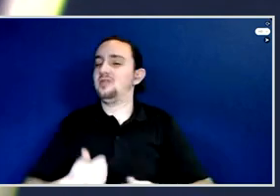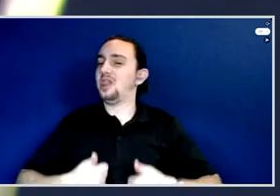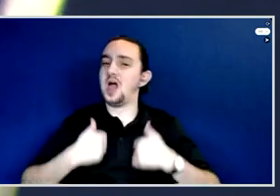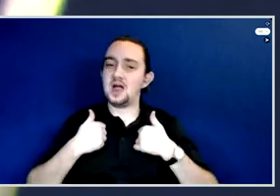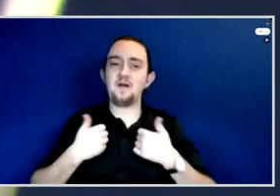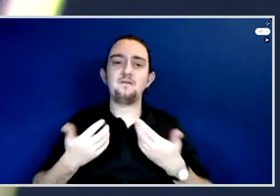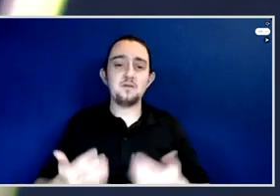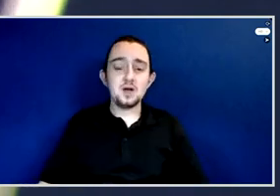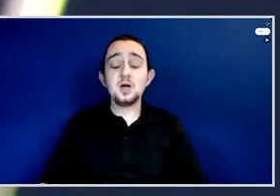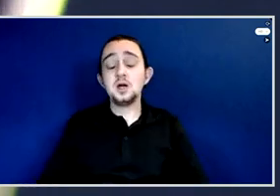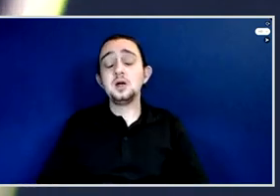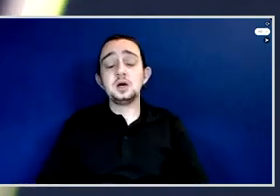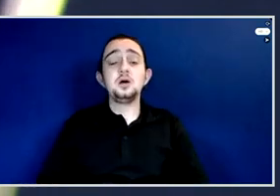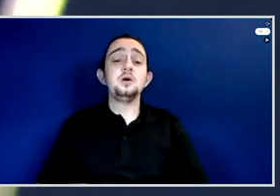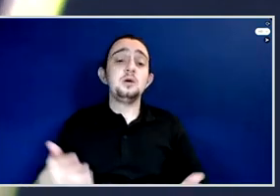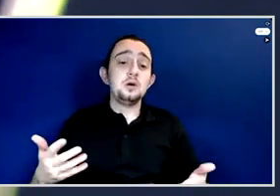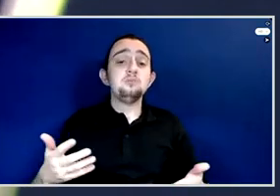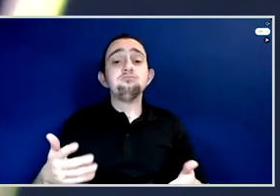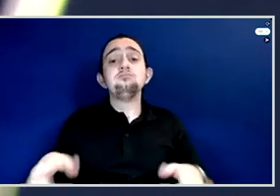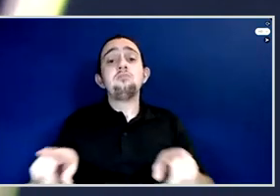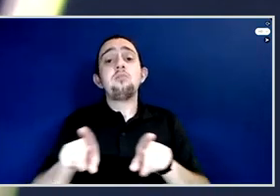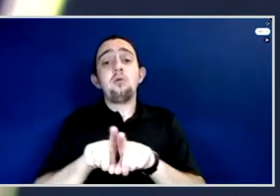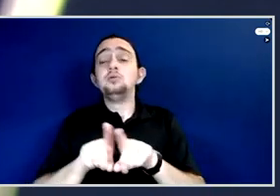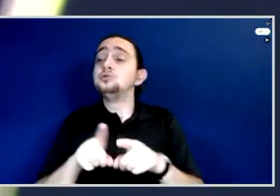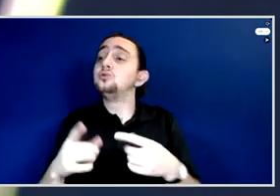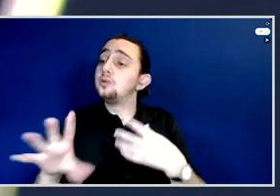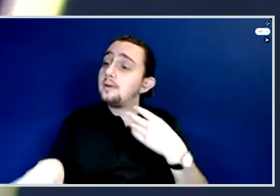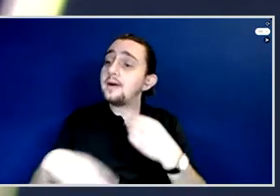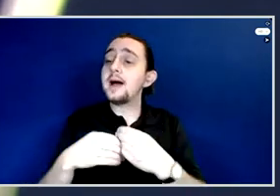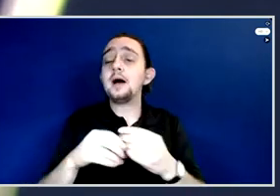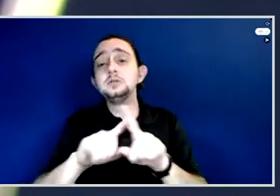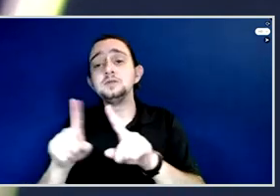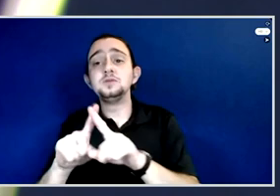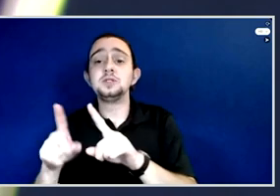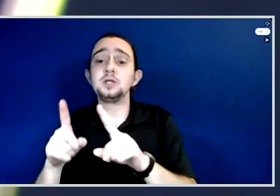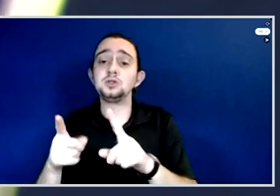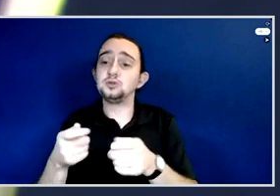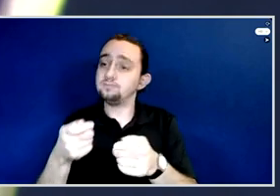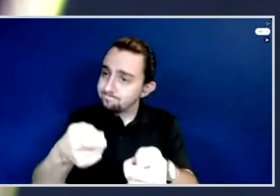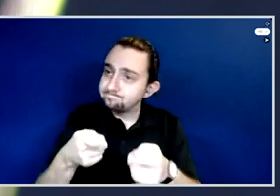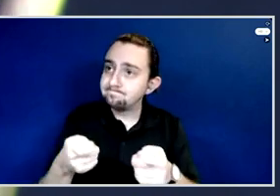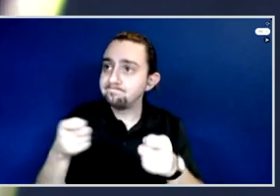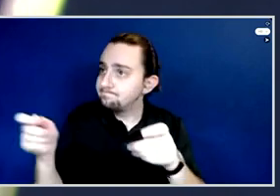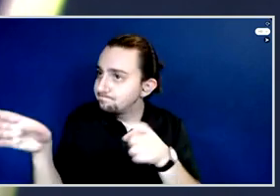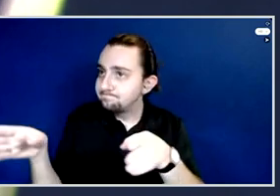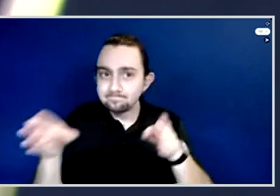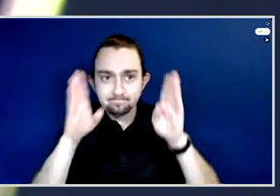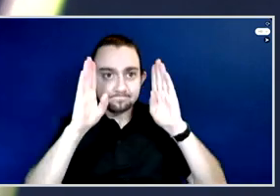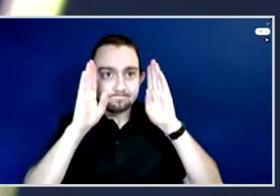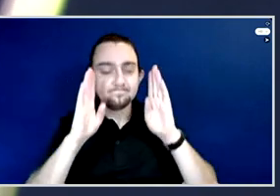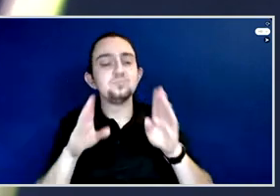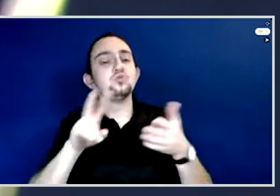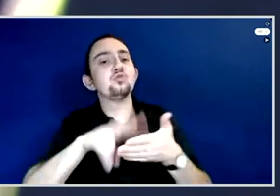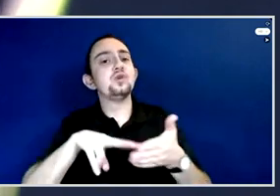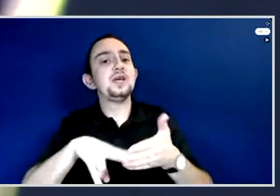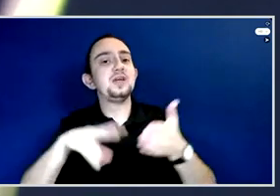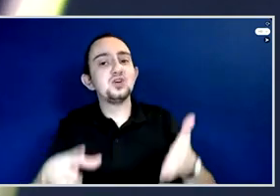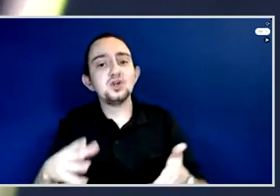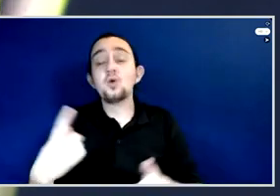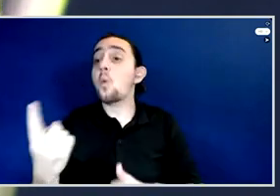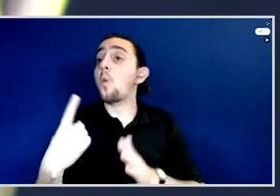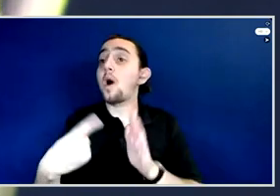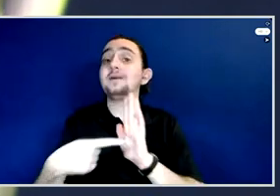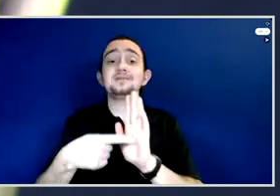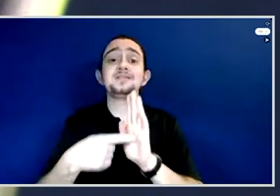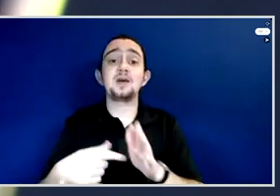attracts readers, like in Serbia and Krik. We do a lot of cartoons, so we're also presenting our story to cartoons, and that's pretty popular.